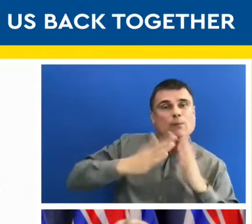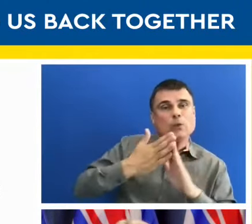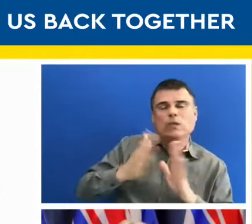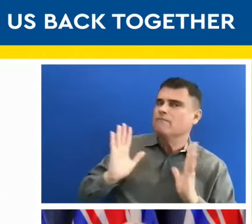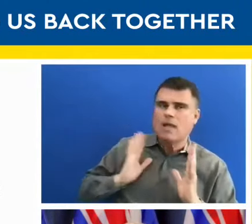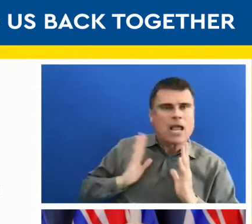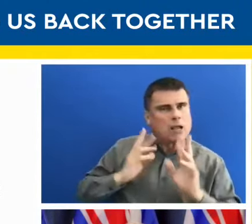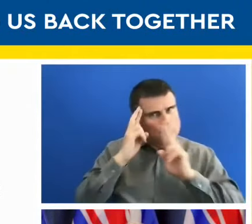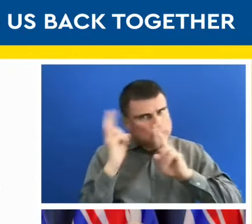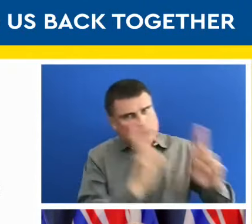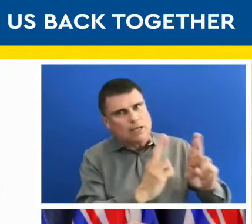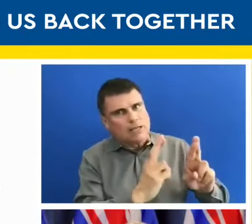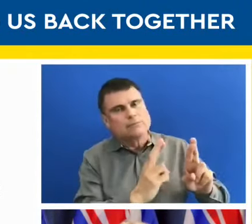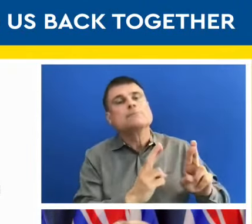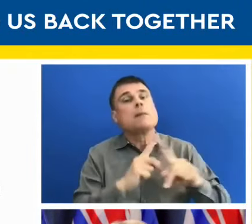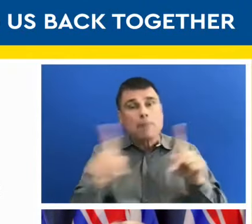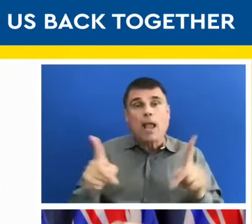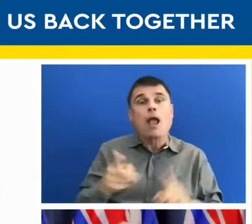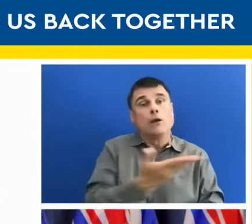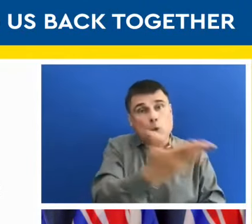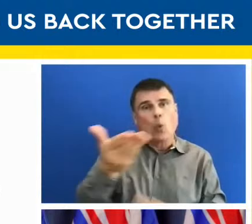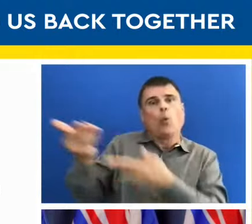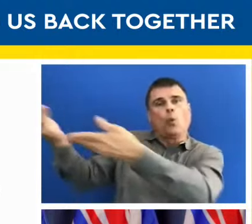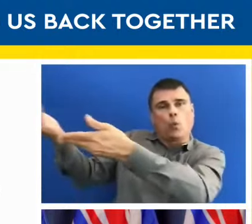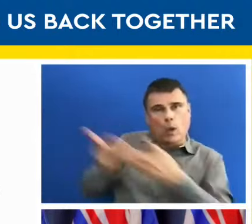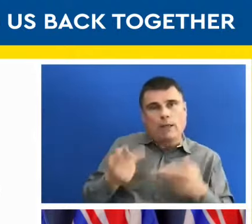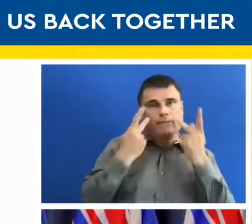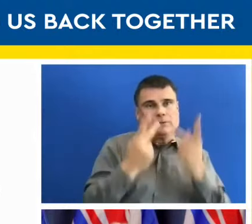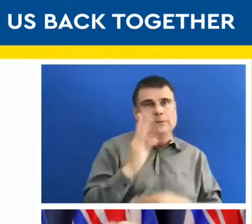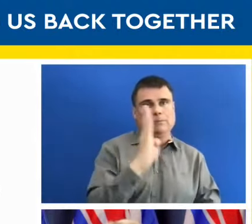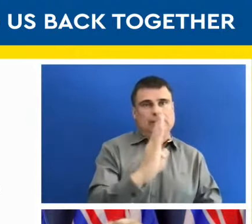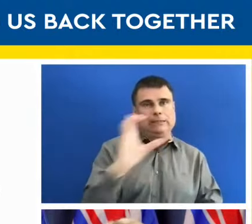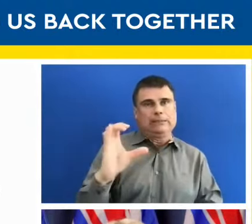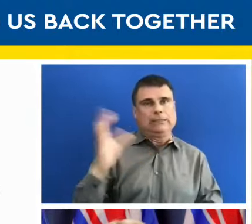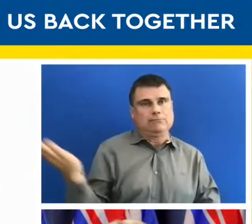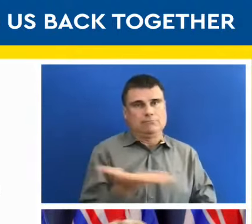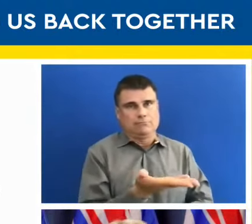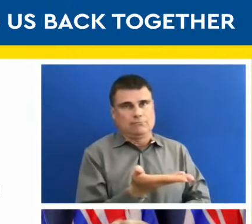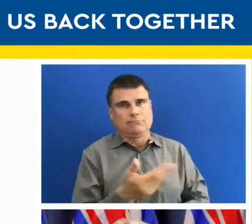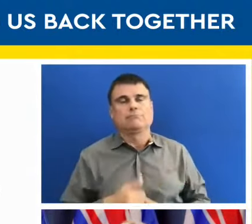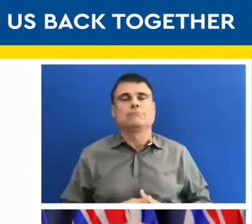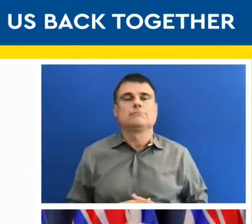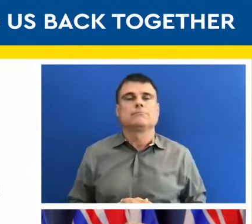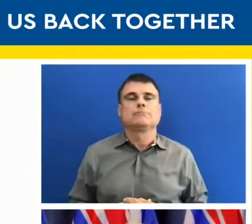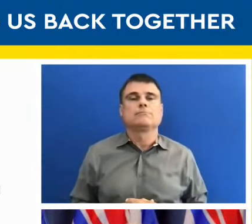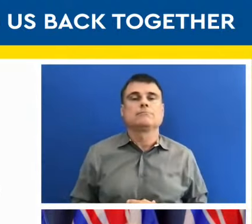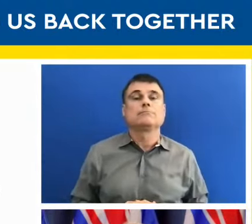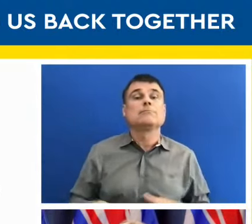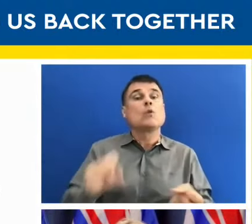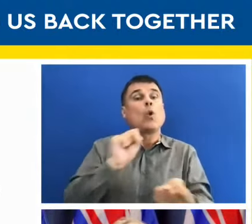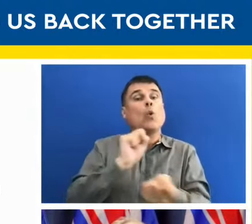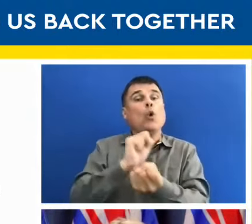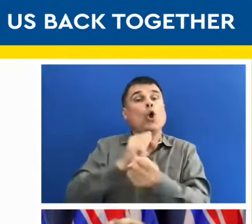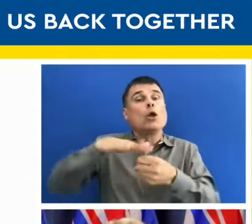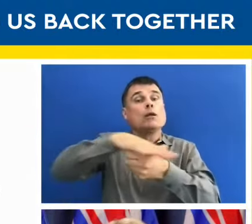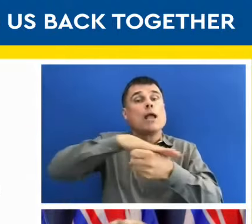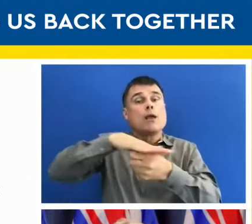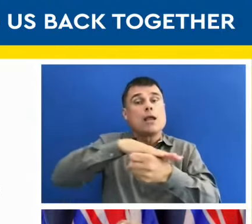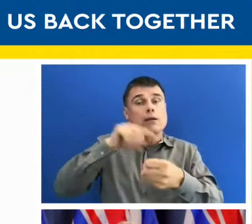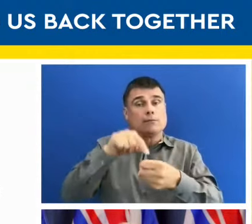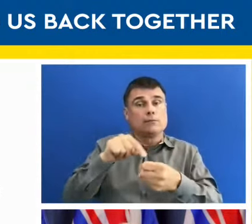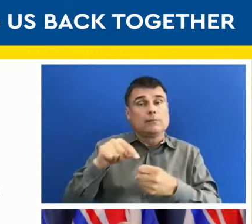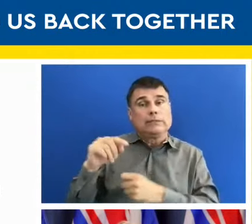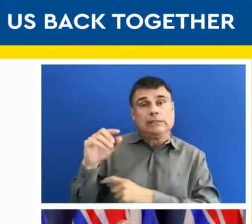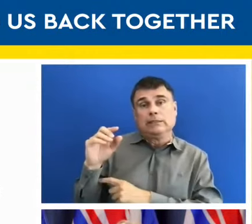In terms of workplaces, my office and the BCCDC and our public health teams have been working very closely with WorkSafe